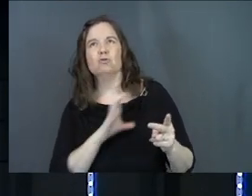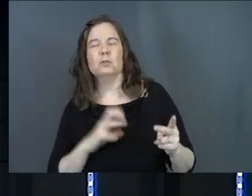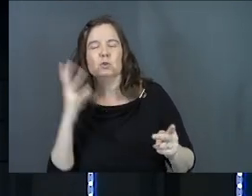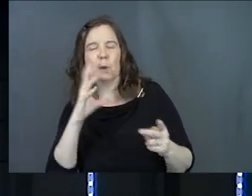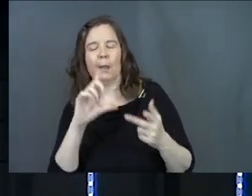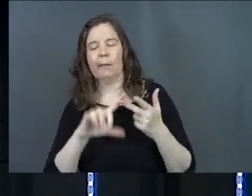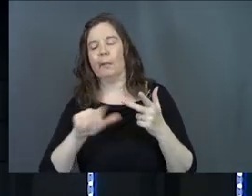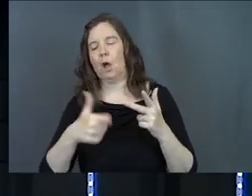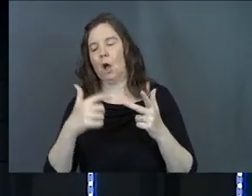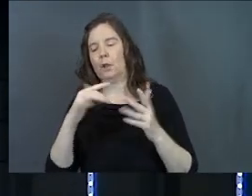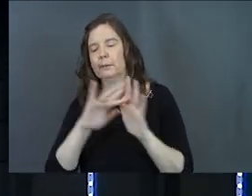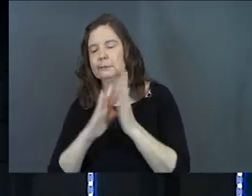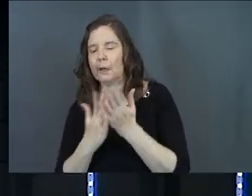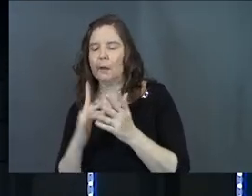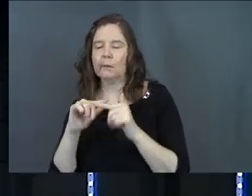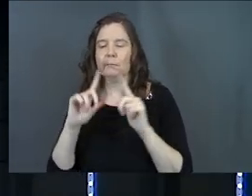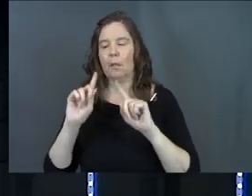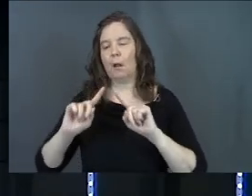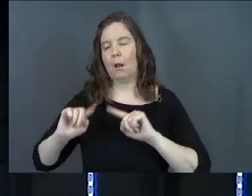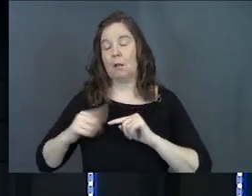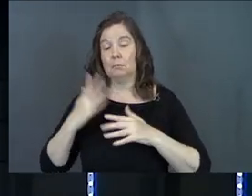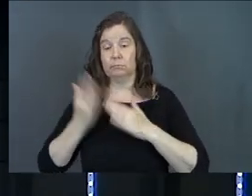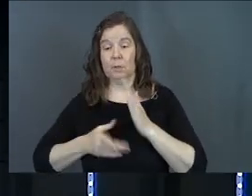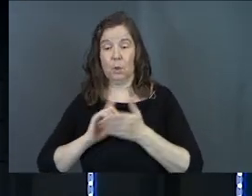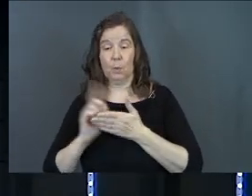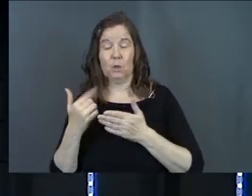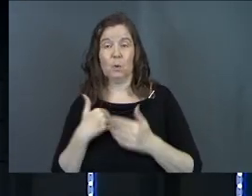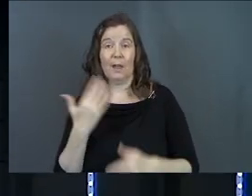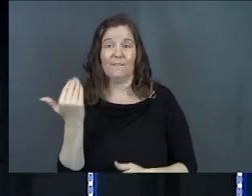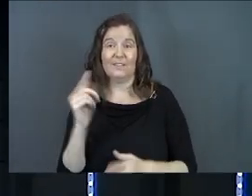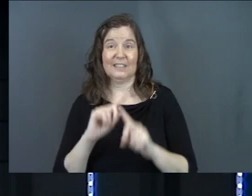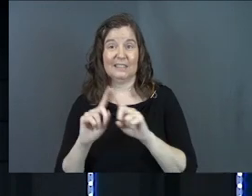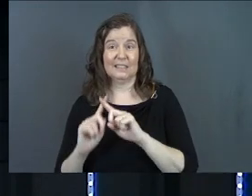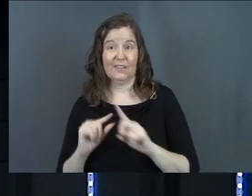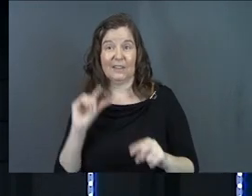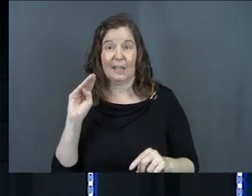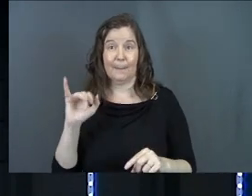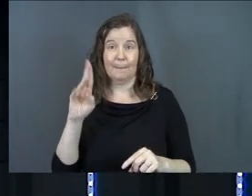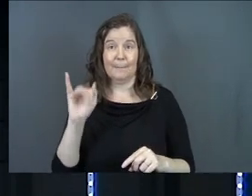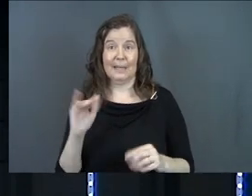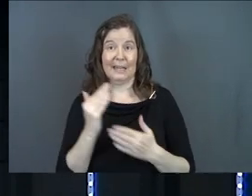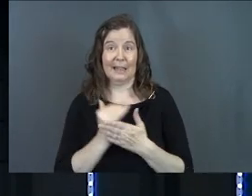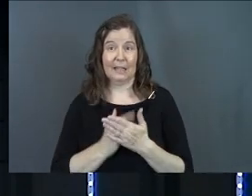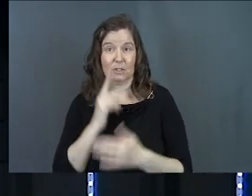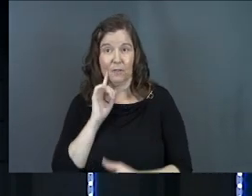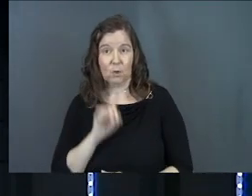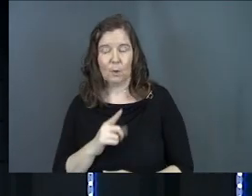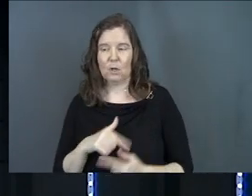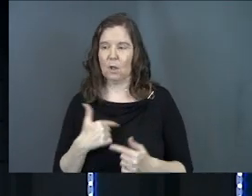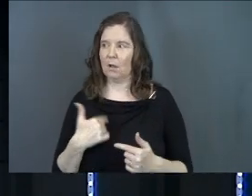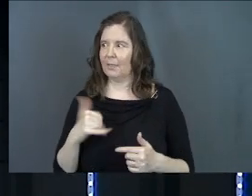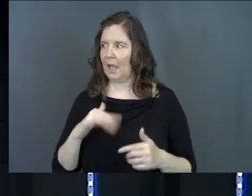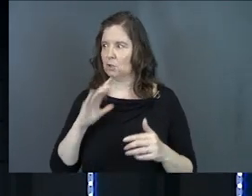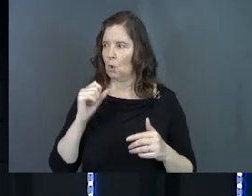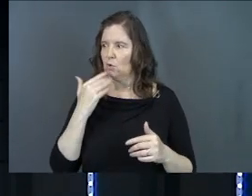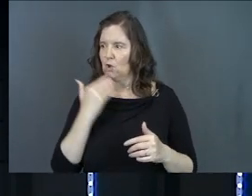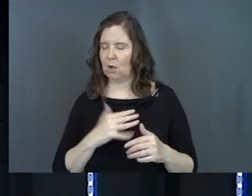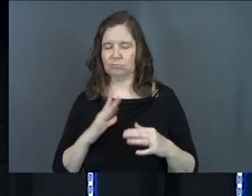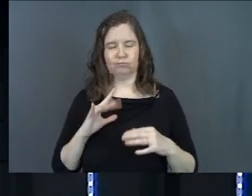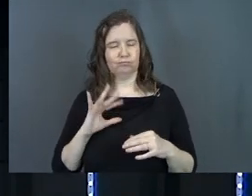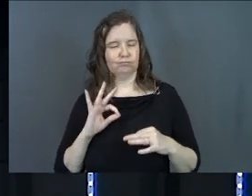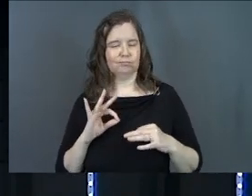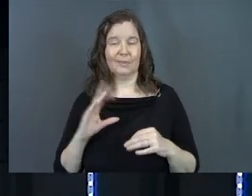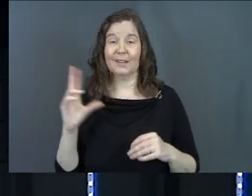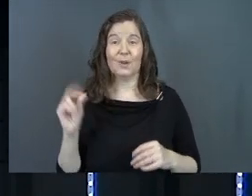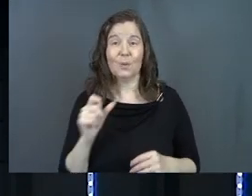devotion. And I went to this other class. And by the time you get to the end of a week, you've had 15 different little mini lessons to you. And you're like, that's so good.